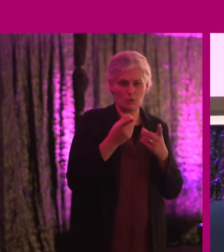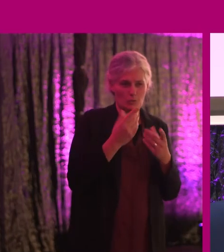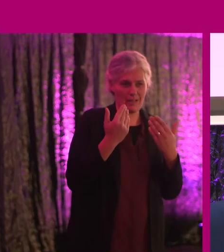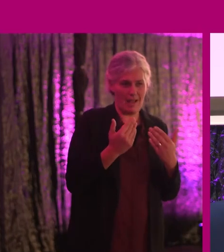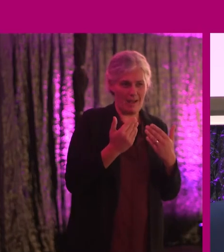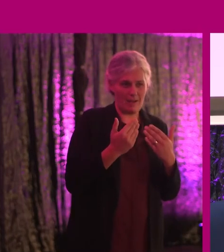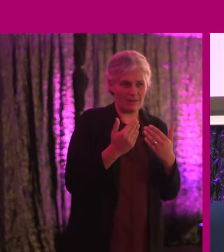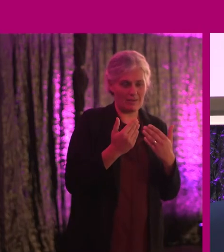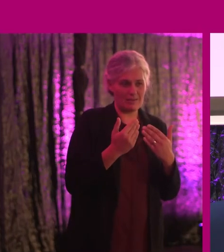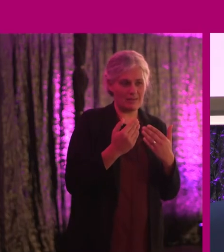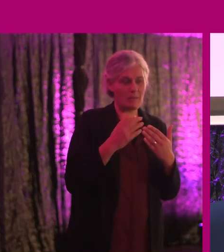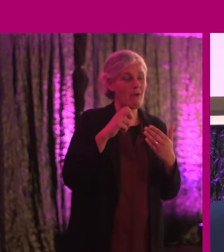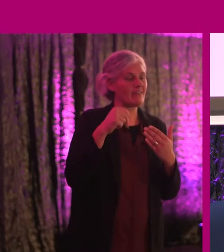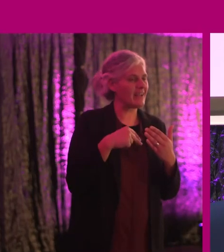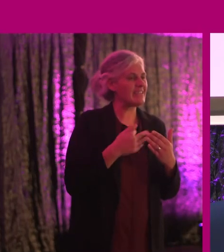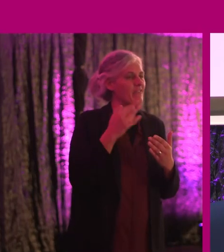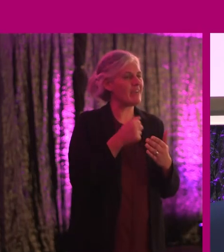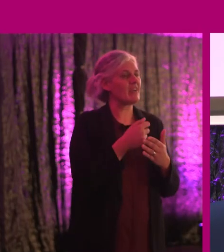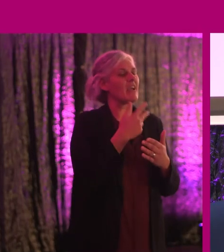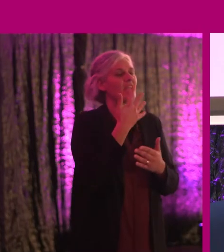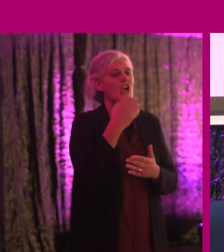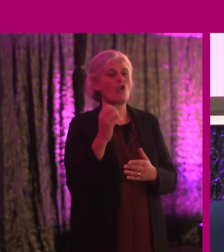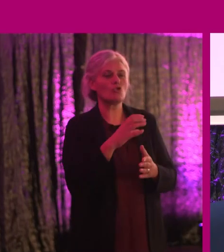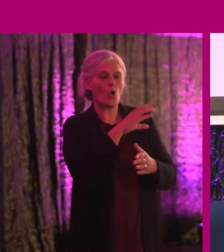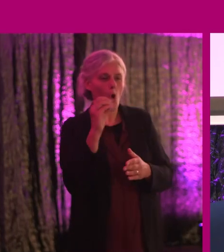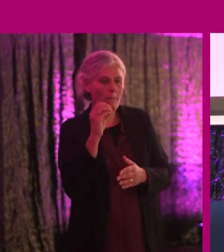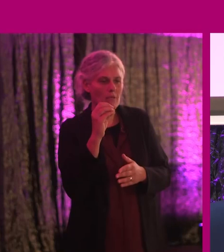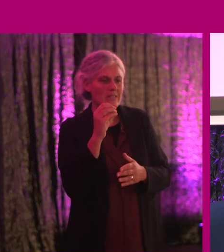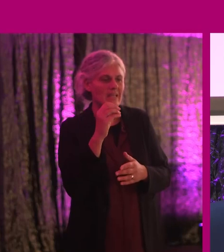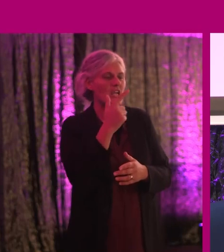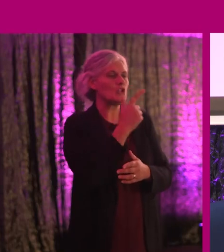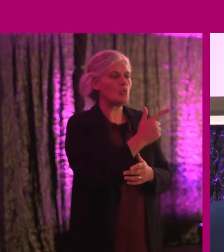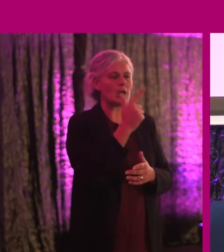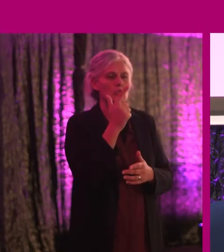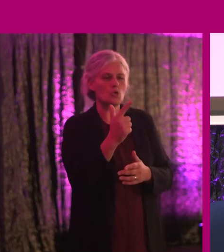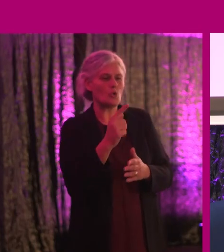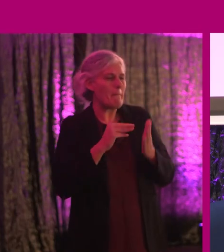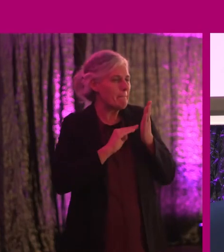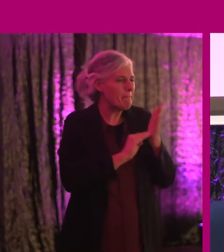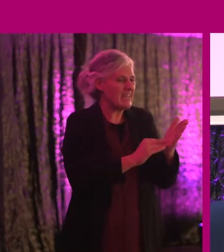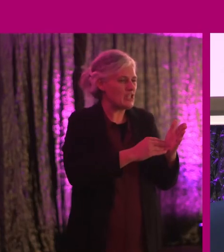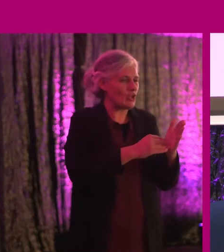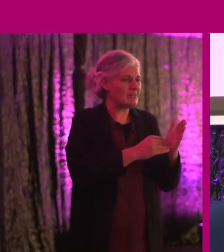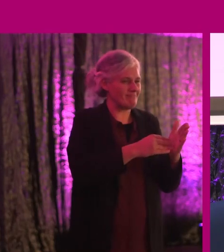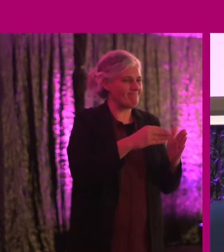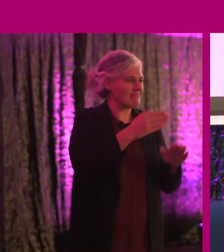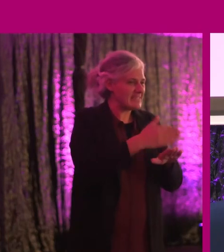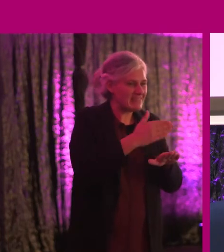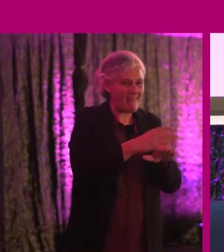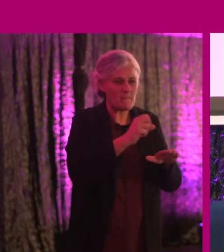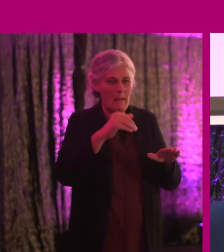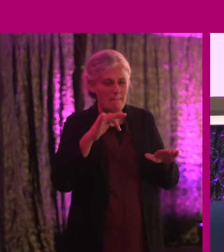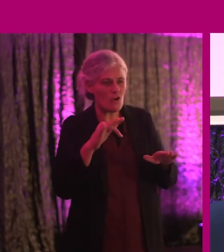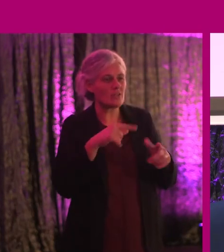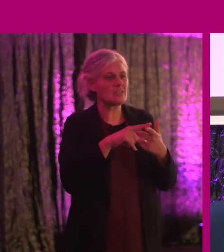what could we do, Marianne, if we could get our 500 companies and those 22 million employees and that 23 market